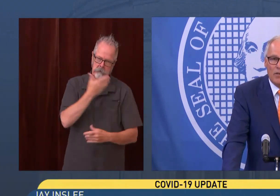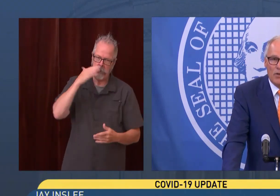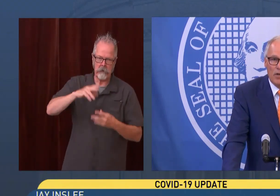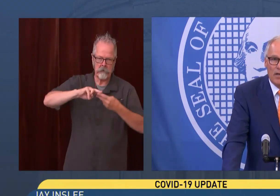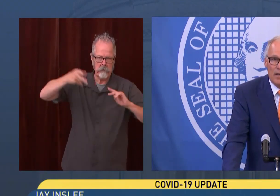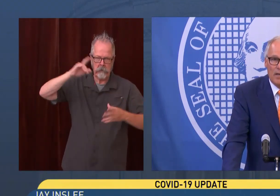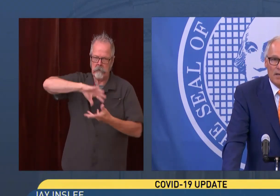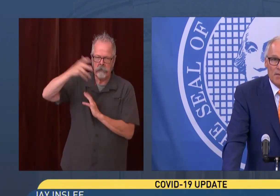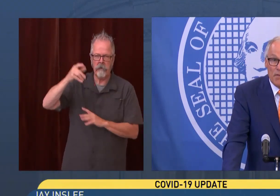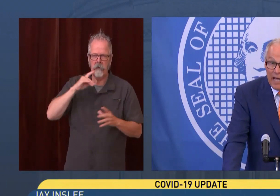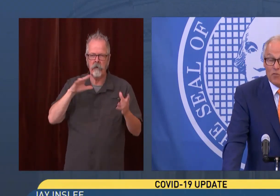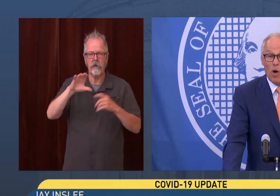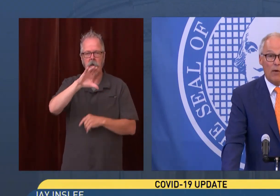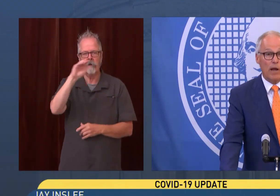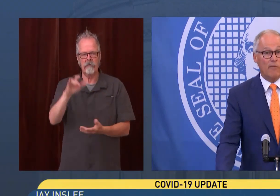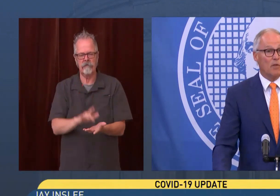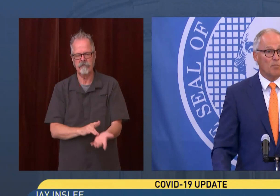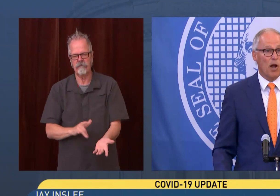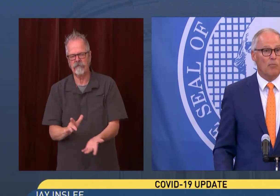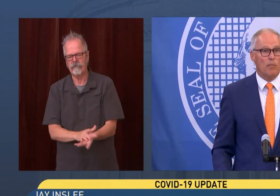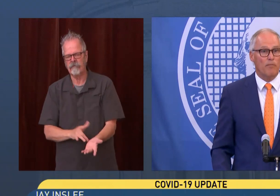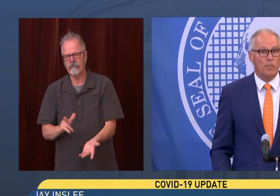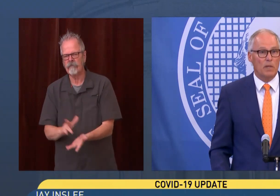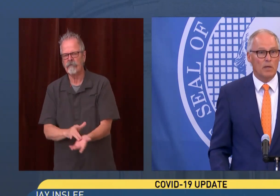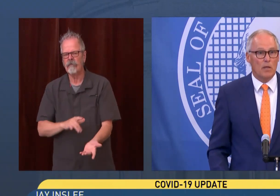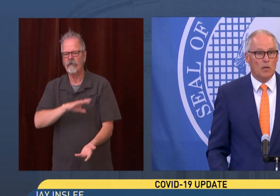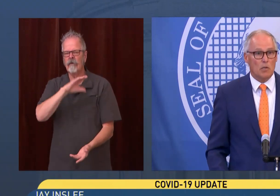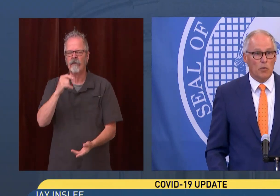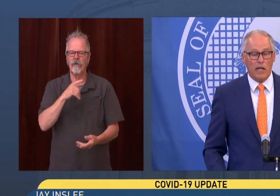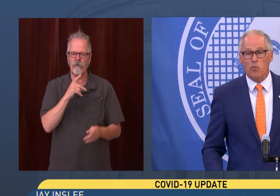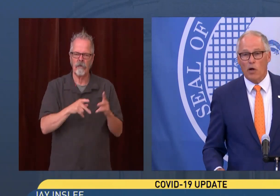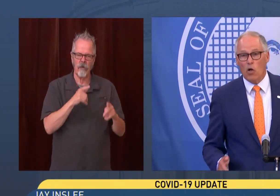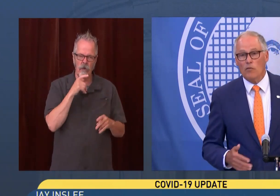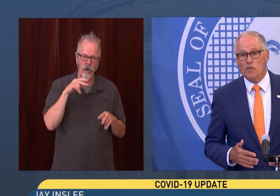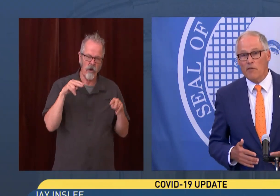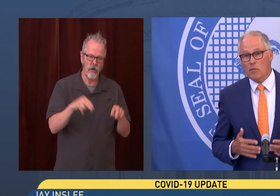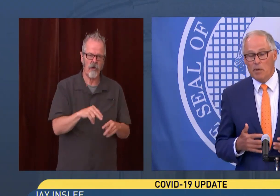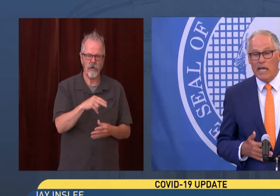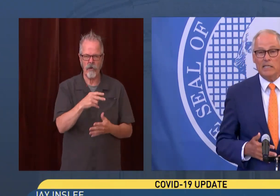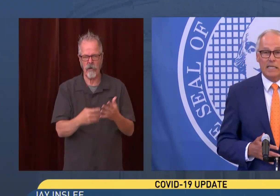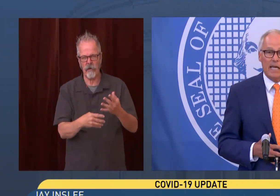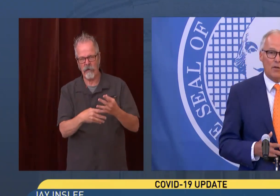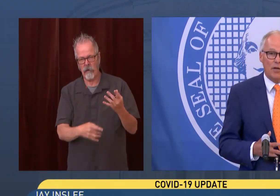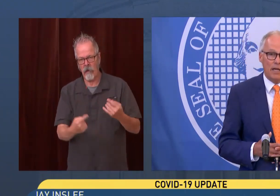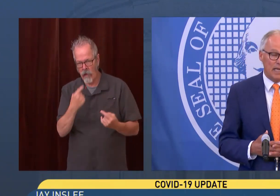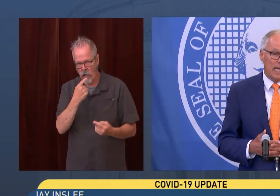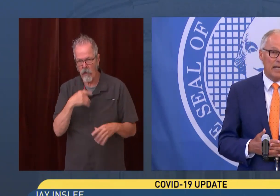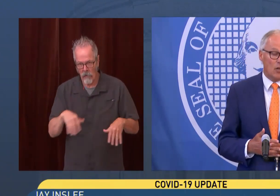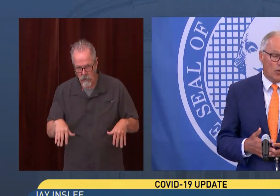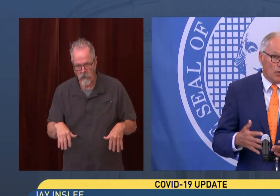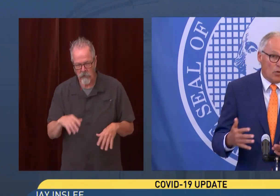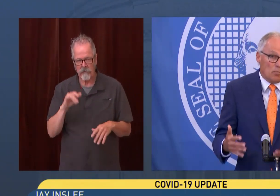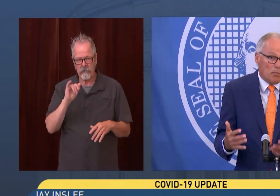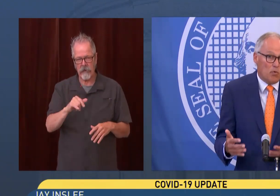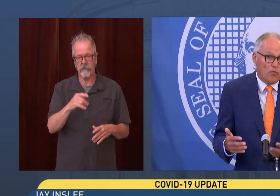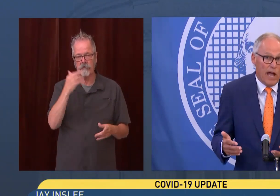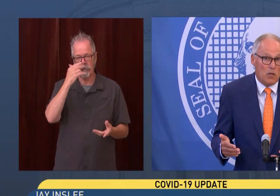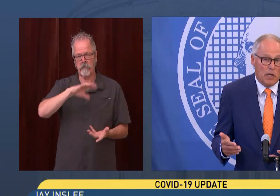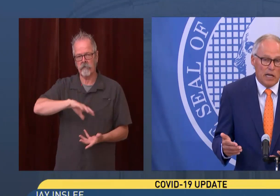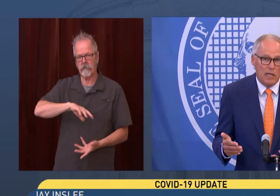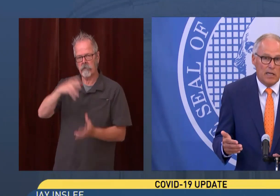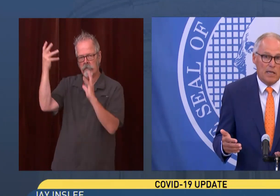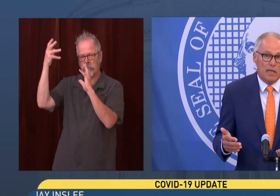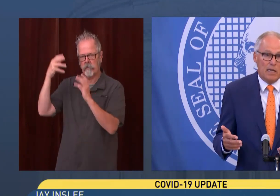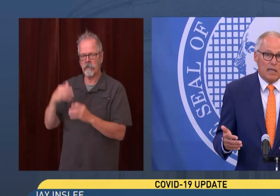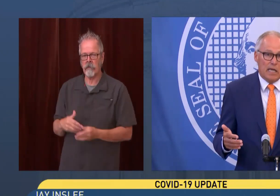will do or not do. That's why we're having this problem. So that's why all of us have to band together. And again, including those people who are